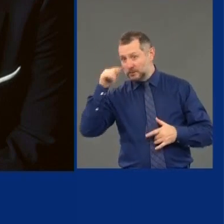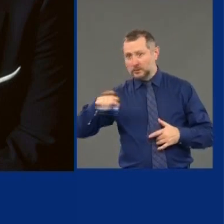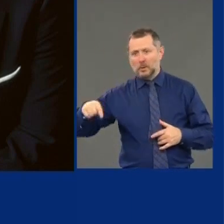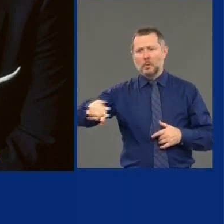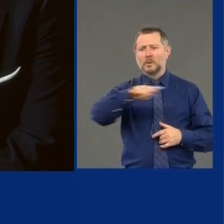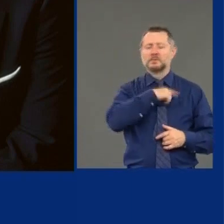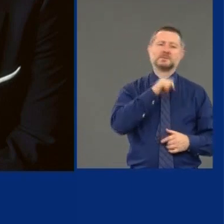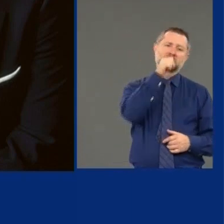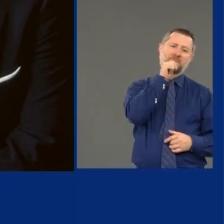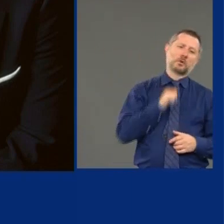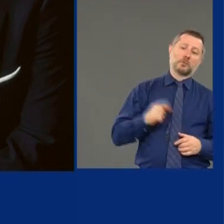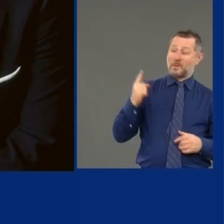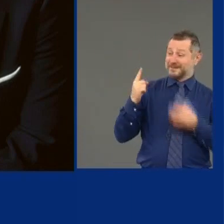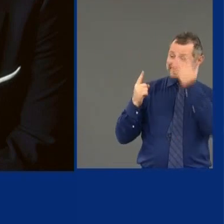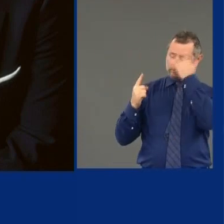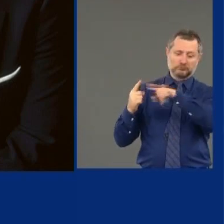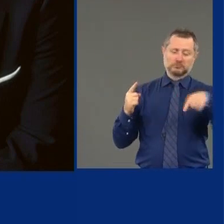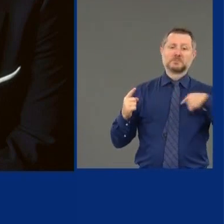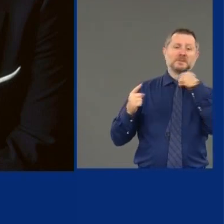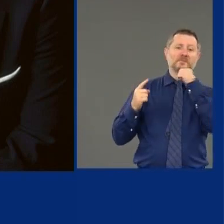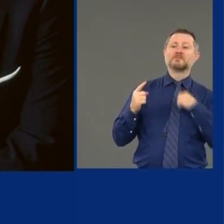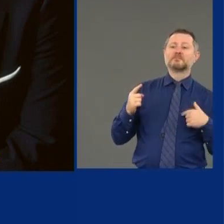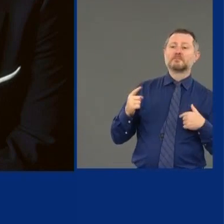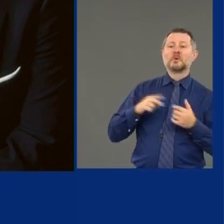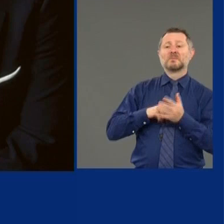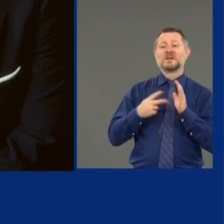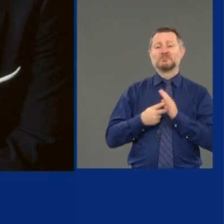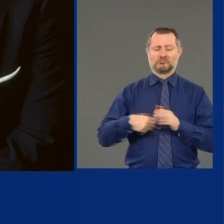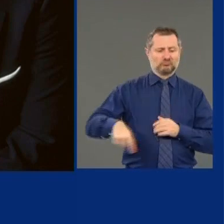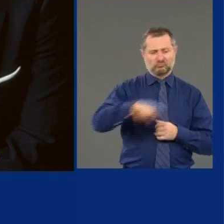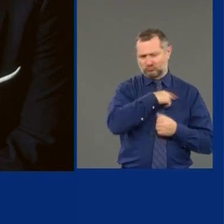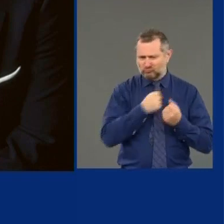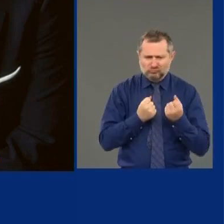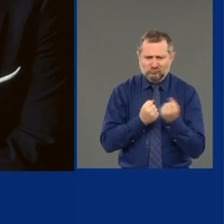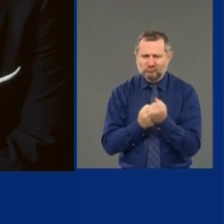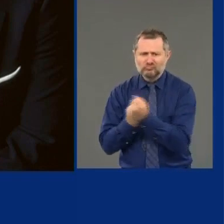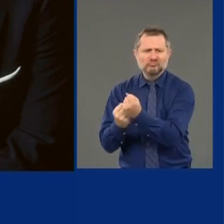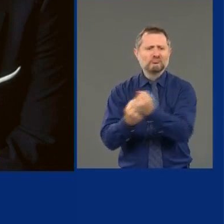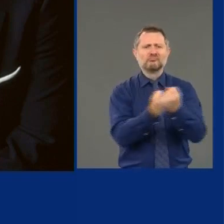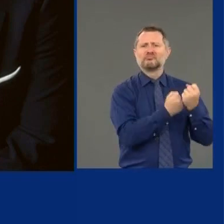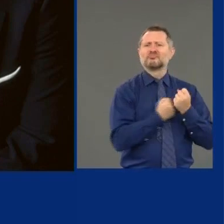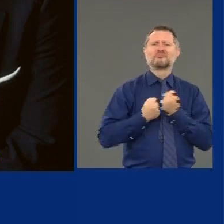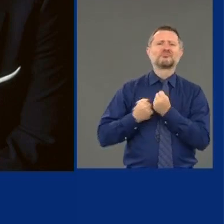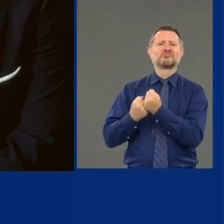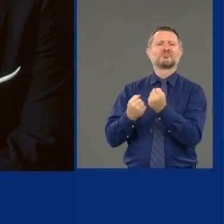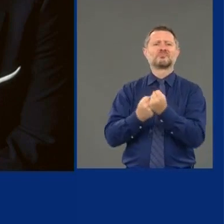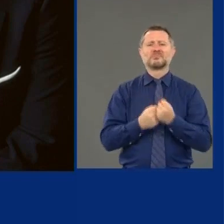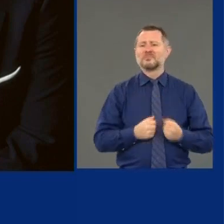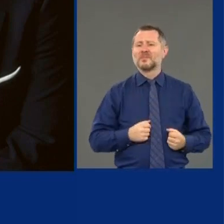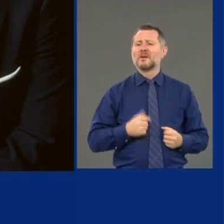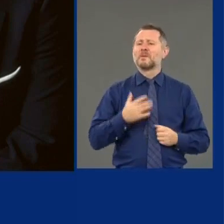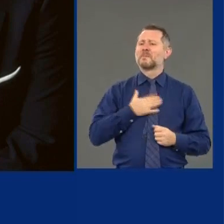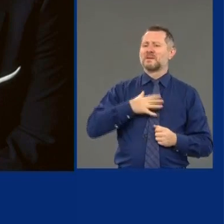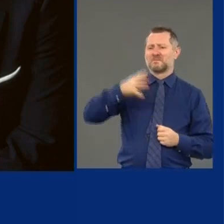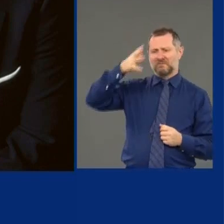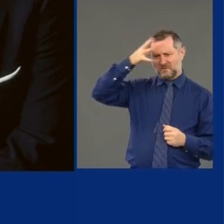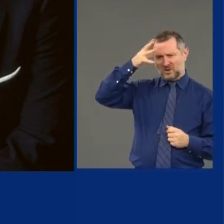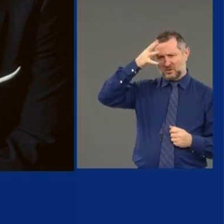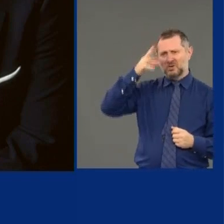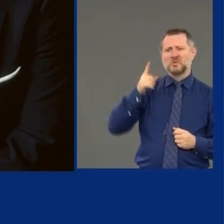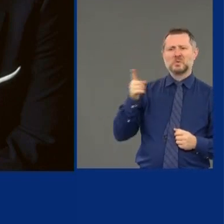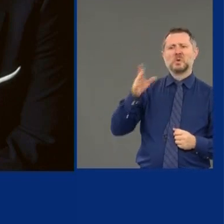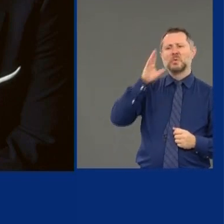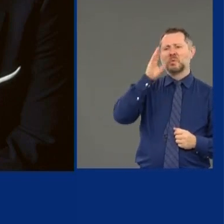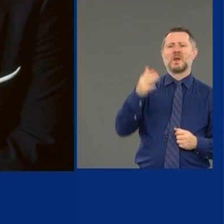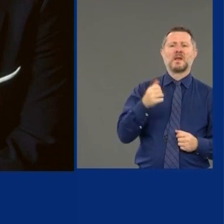state. So we're all supporting one another. I think my father would have loved where we